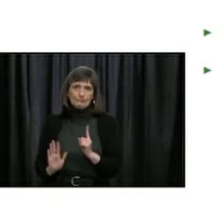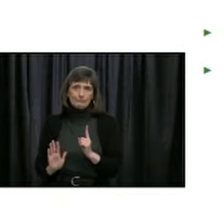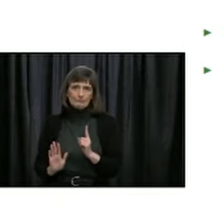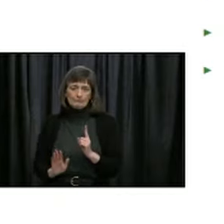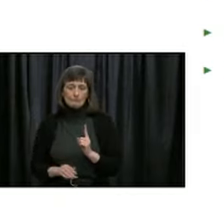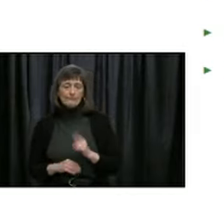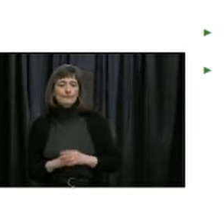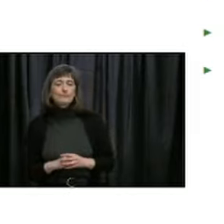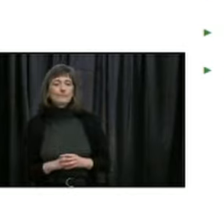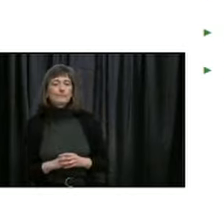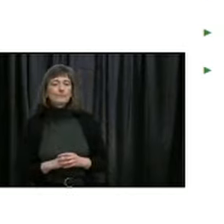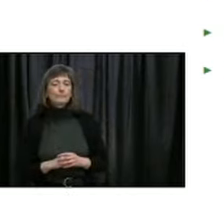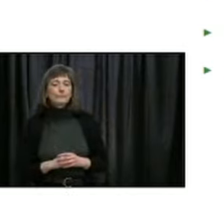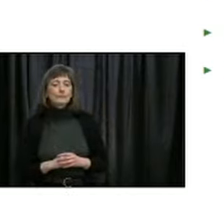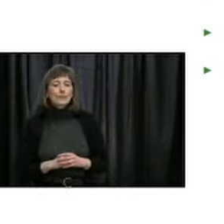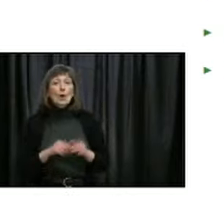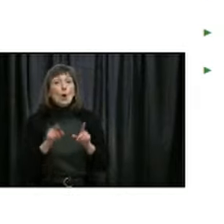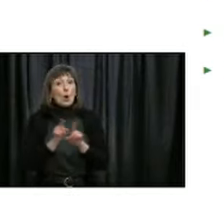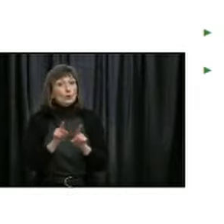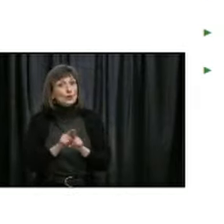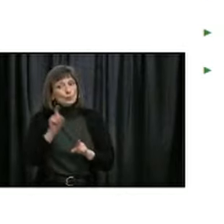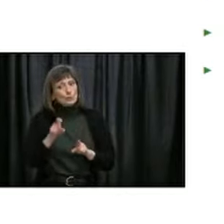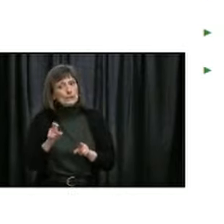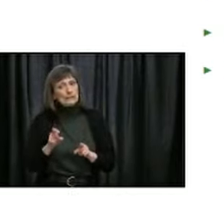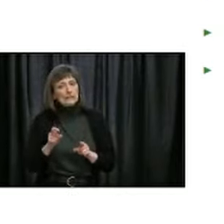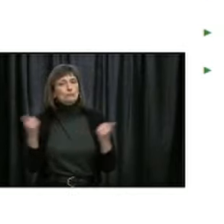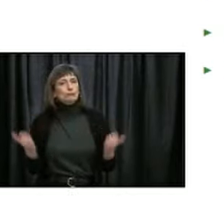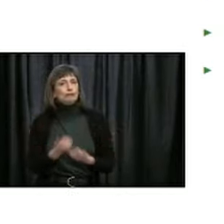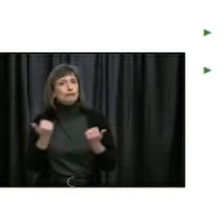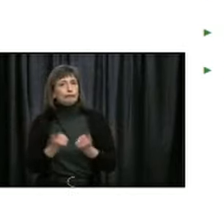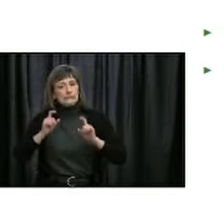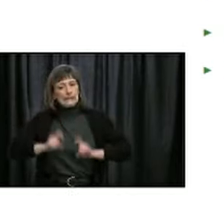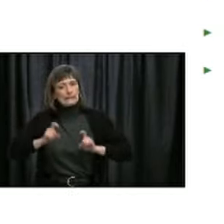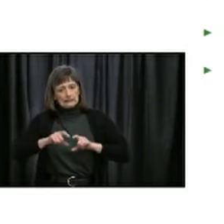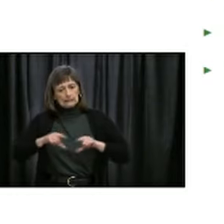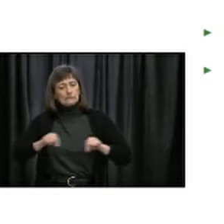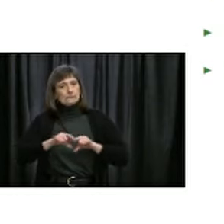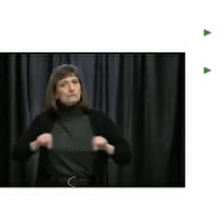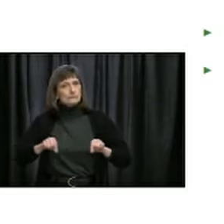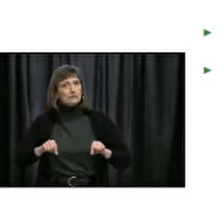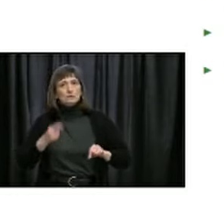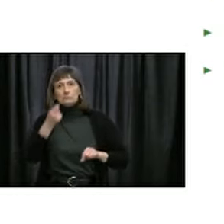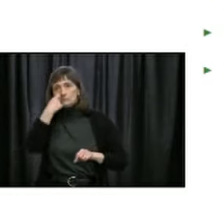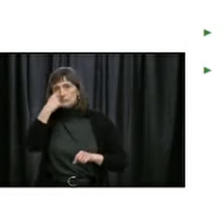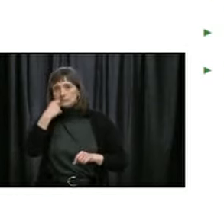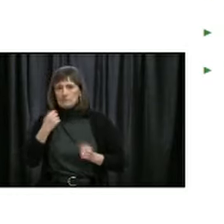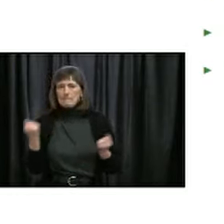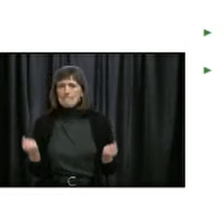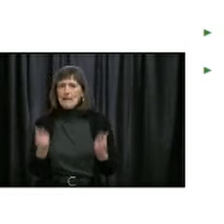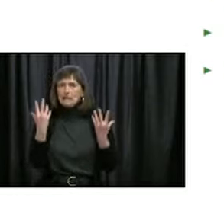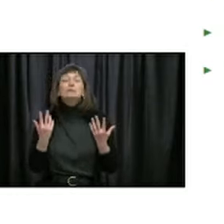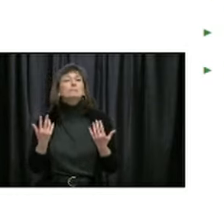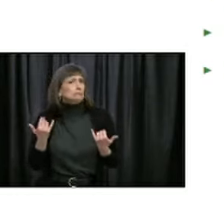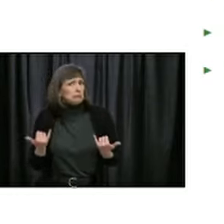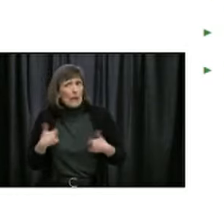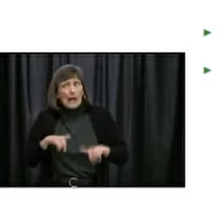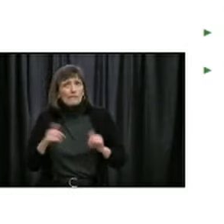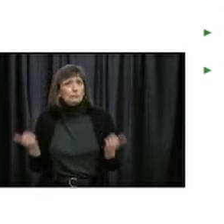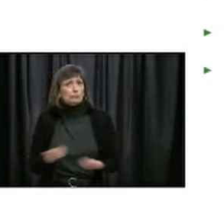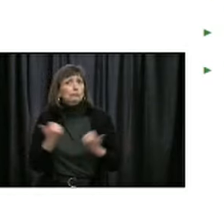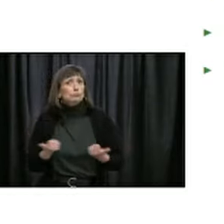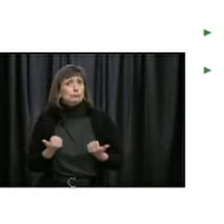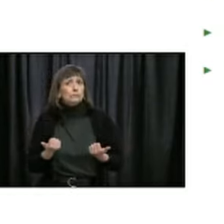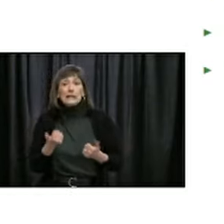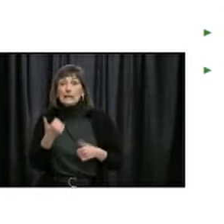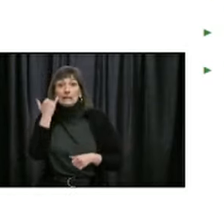And we need to make sure that we have testing that's widely available, which we do. Anyone right now who has symptoms can be tested. And we are